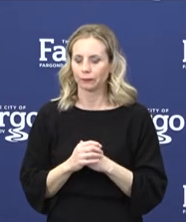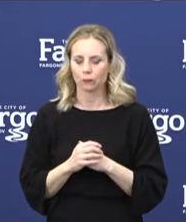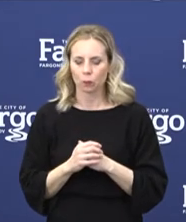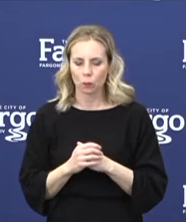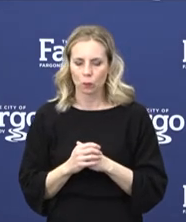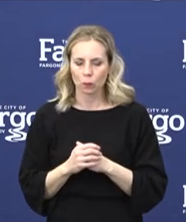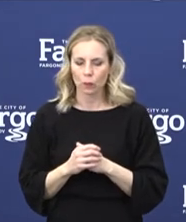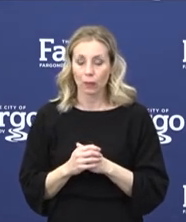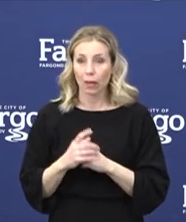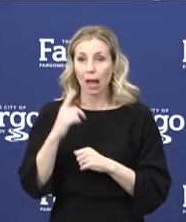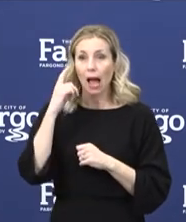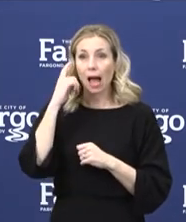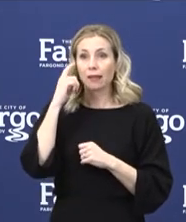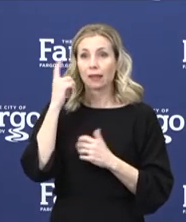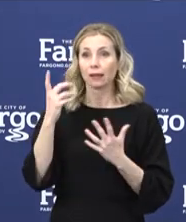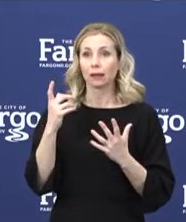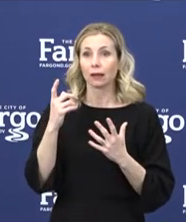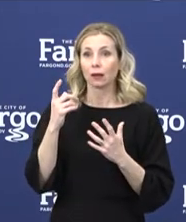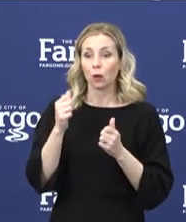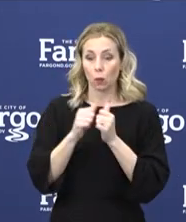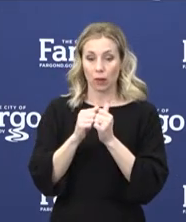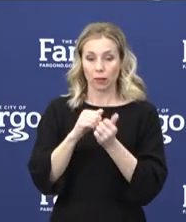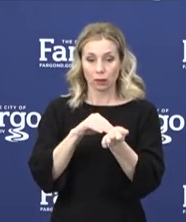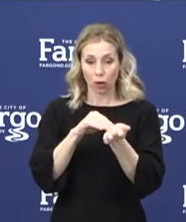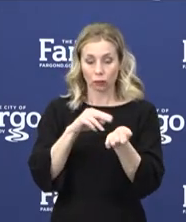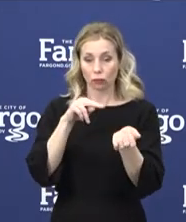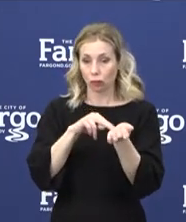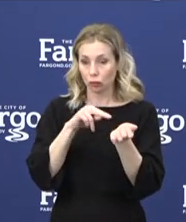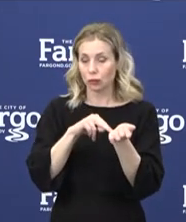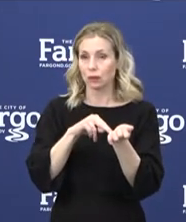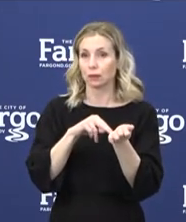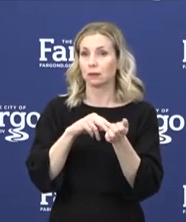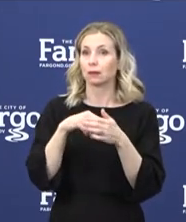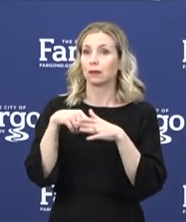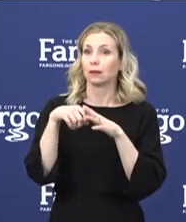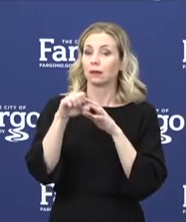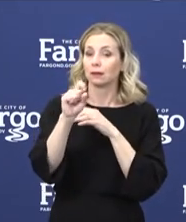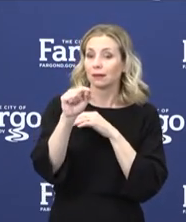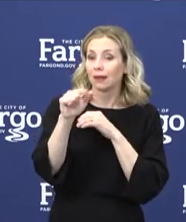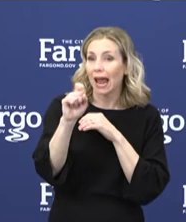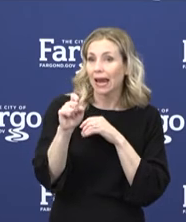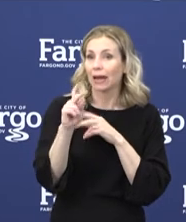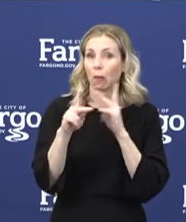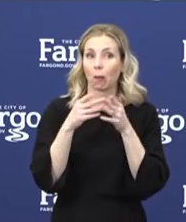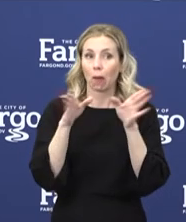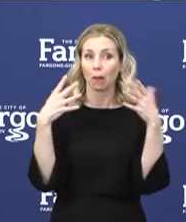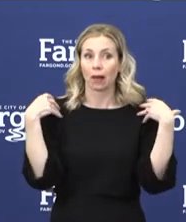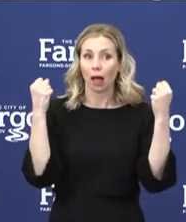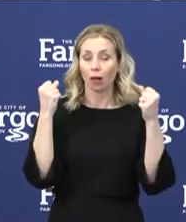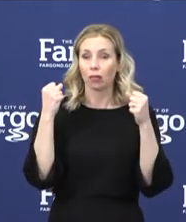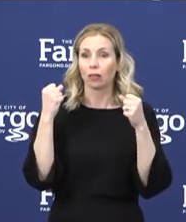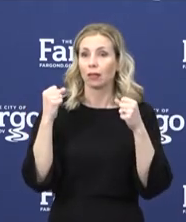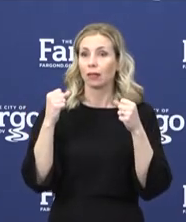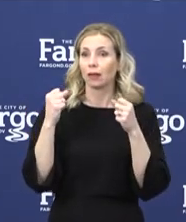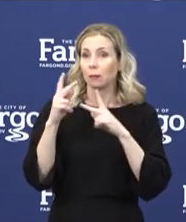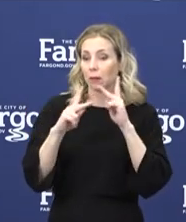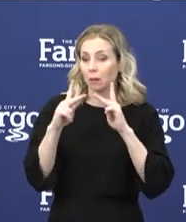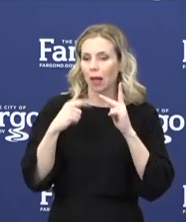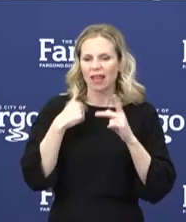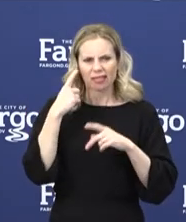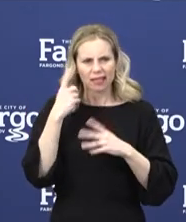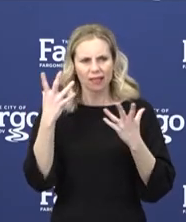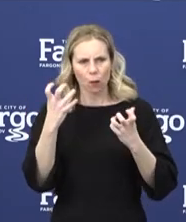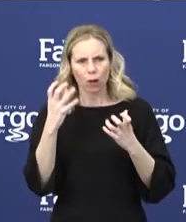recognition amongst the healthcare providers as well as state and public health officials around the importance of increasing testing and contact